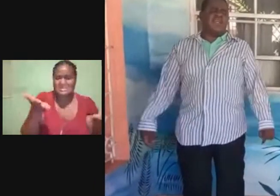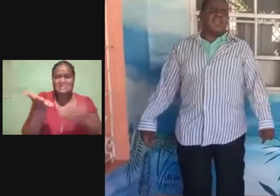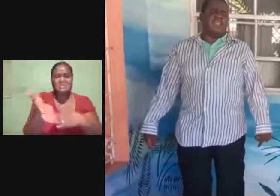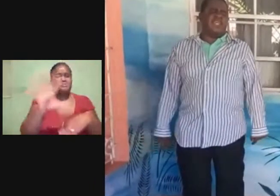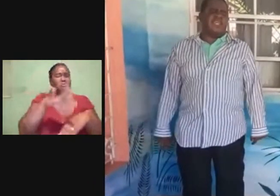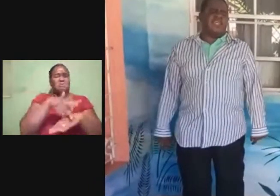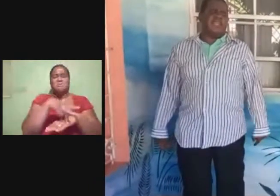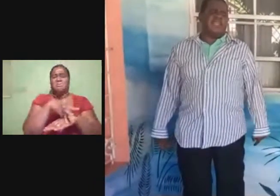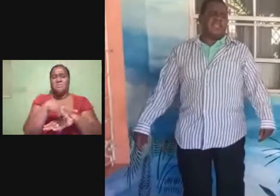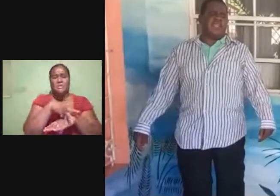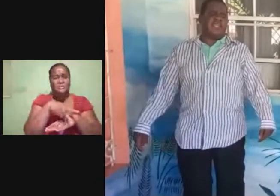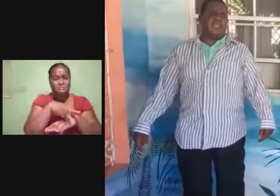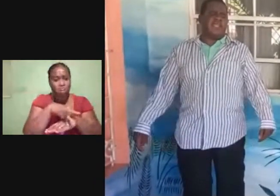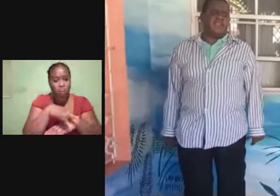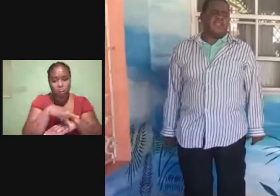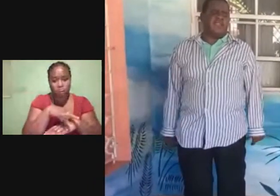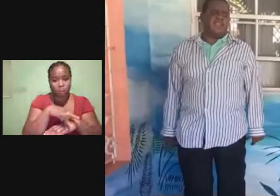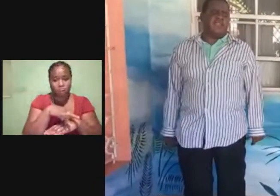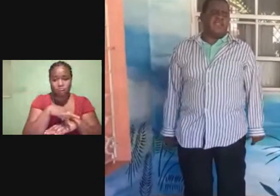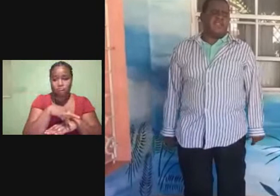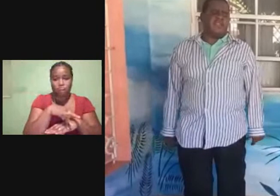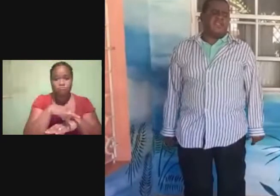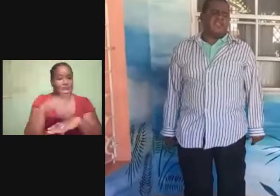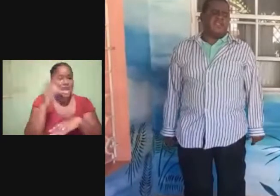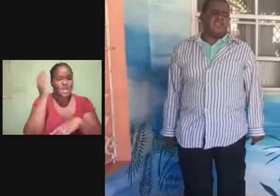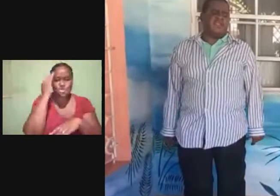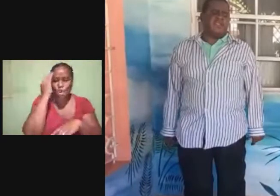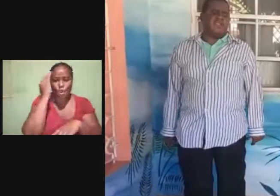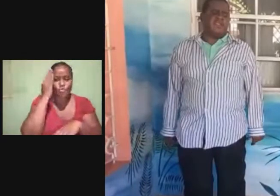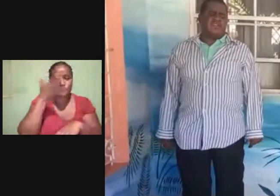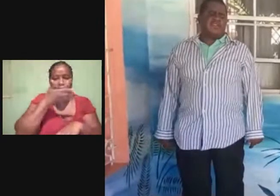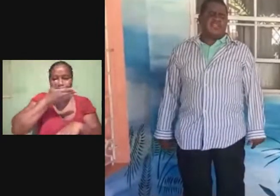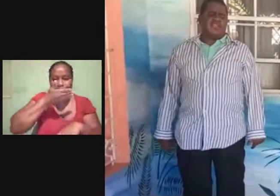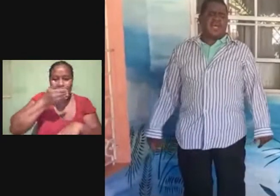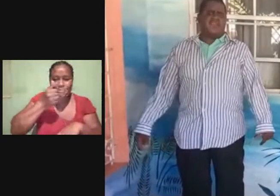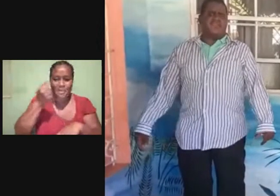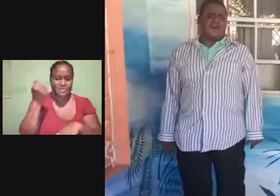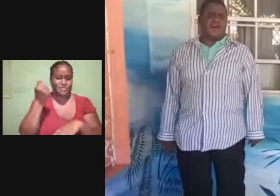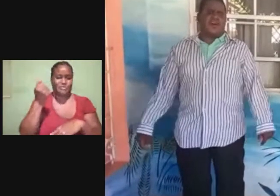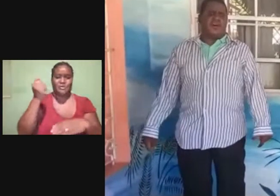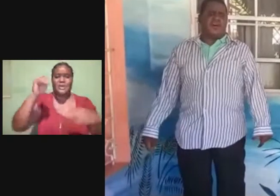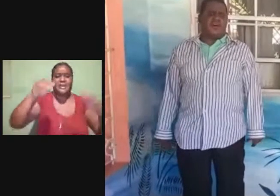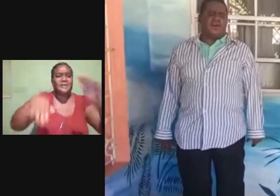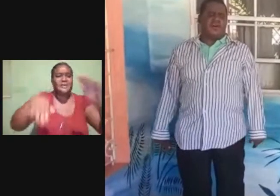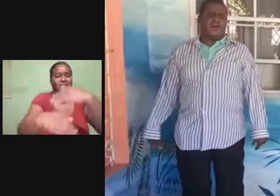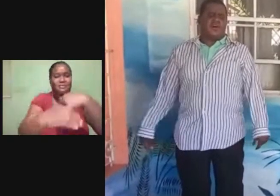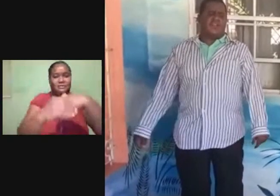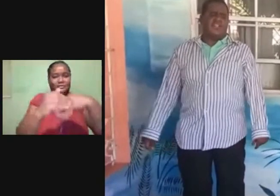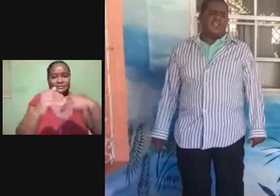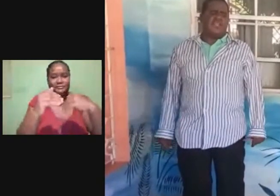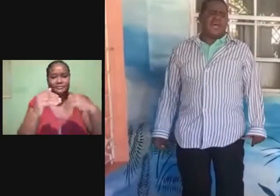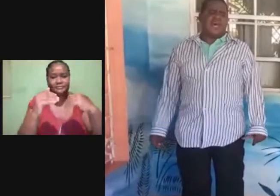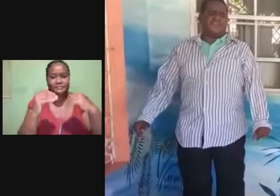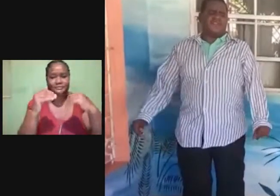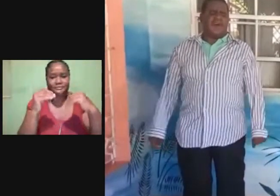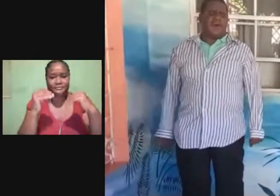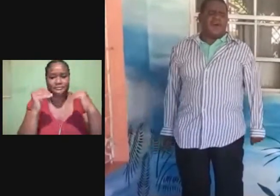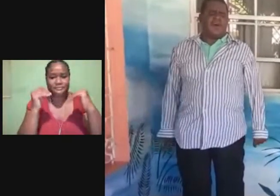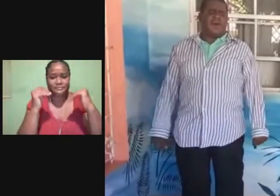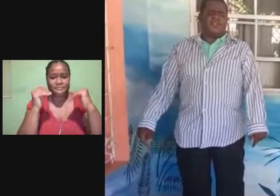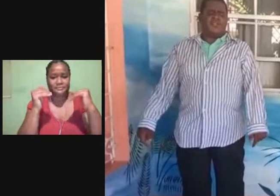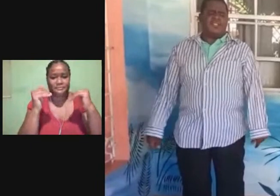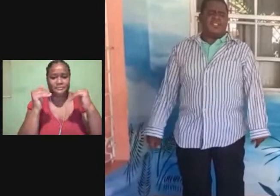After You will see me I after all After